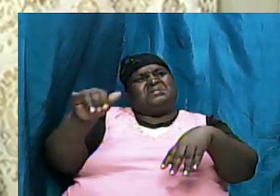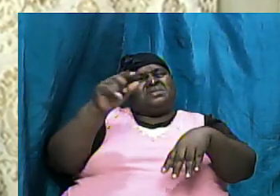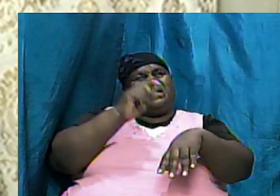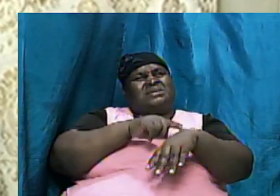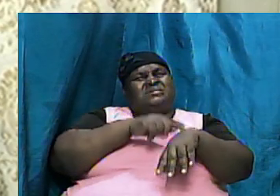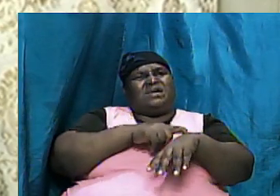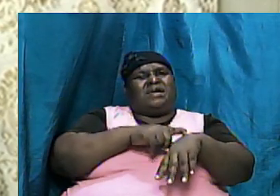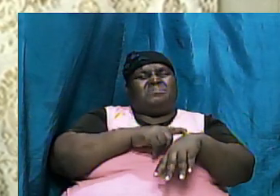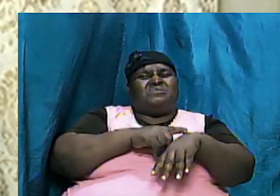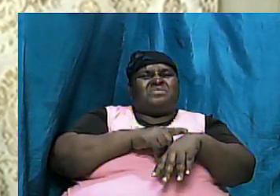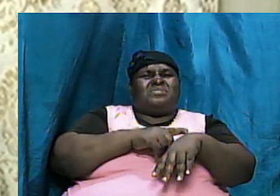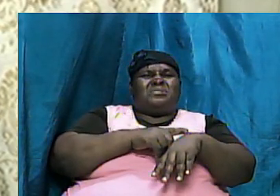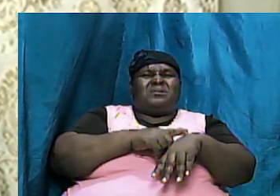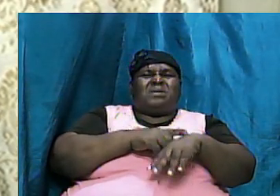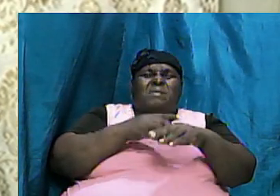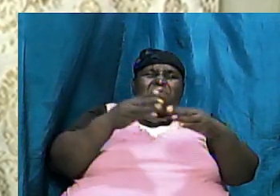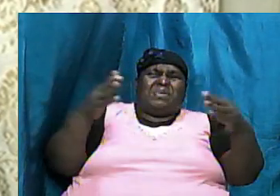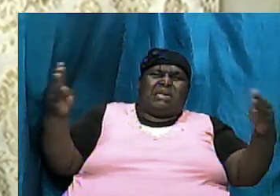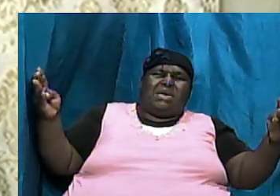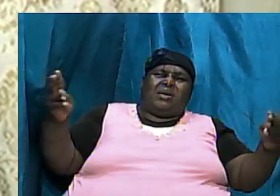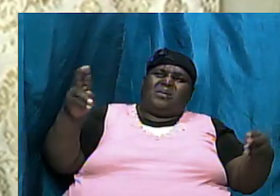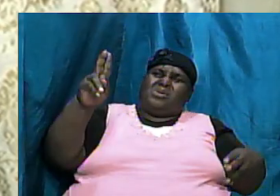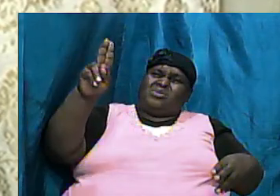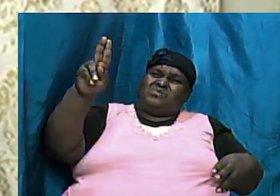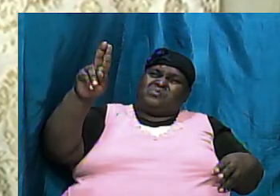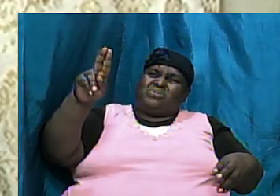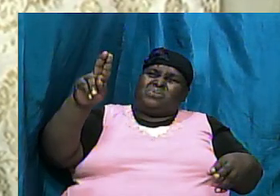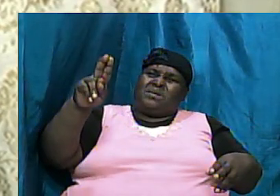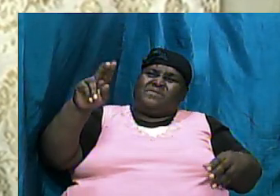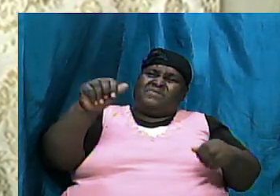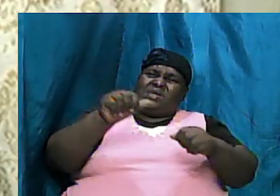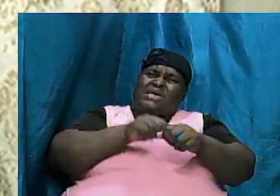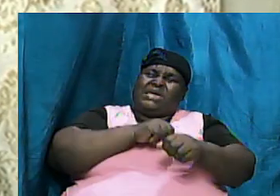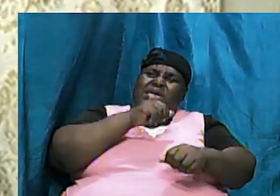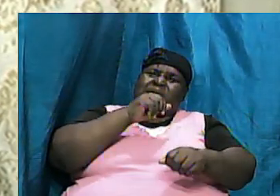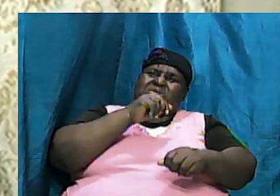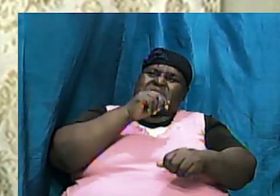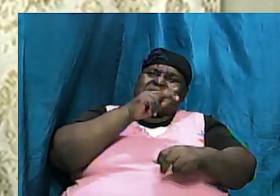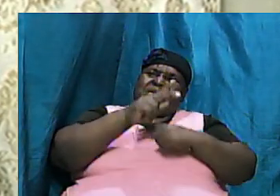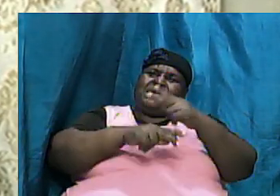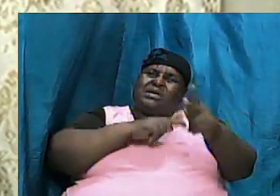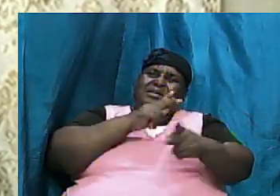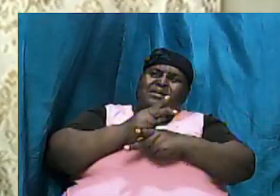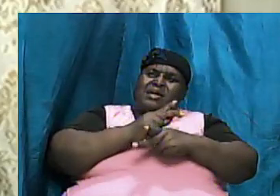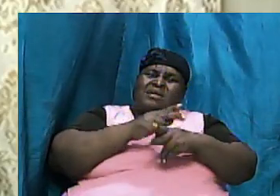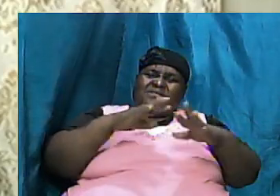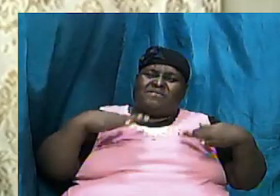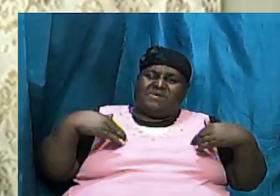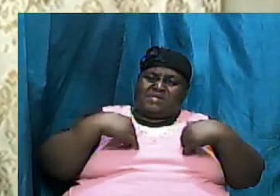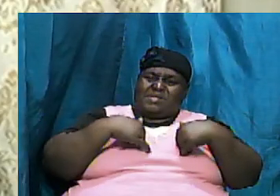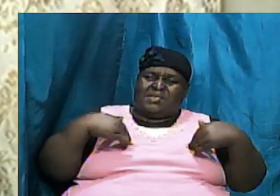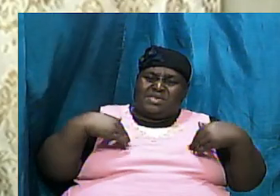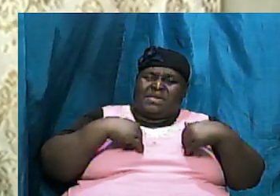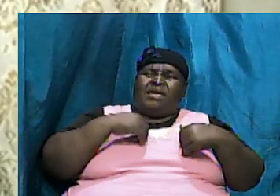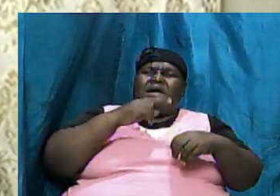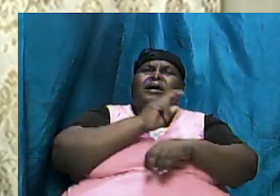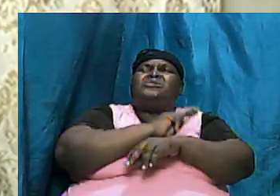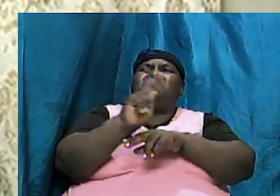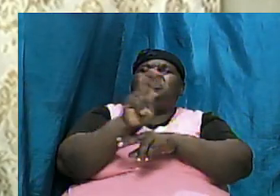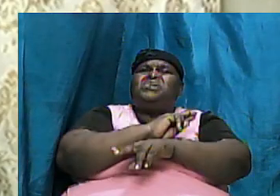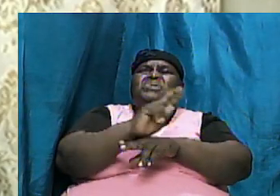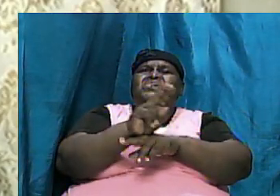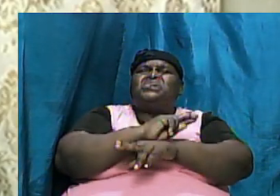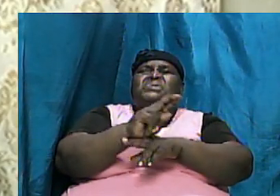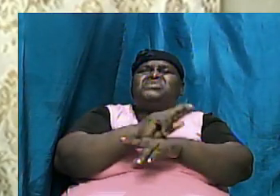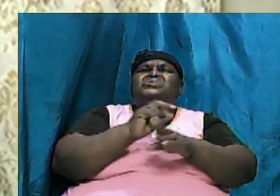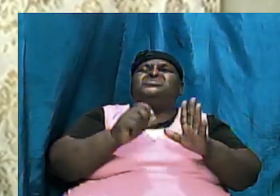hold two of each type of animals and they make it out to be crazy and use that as a basis to